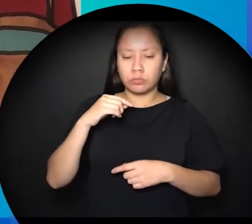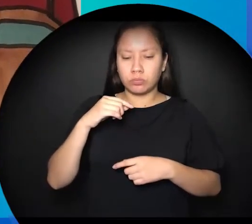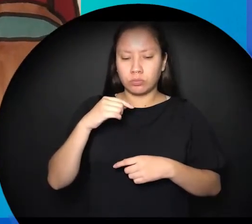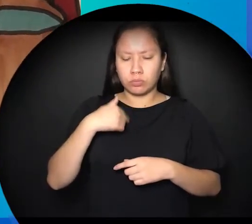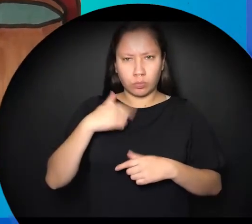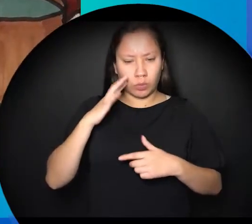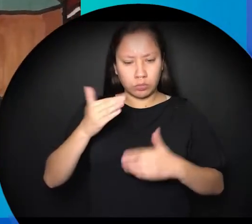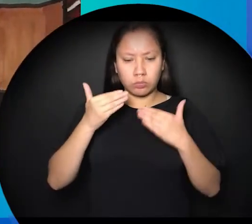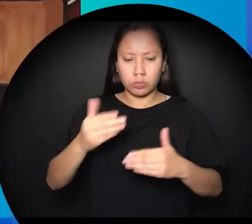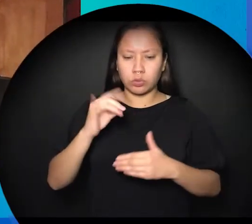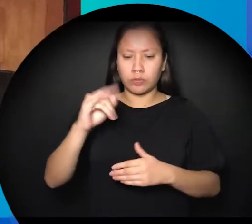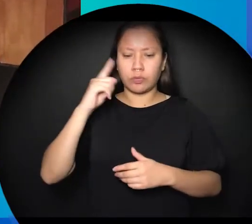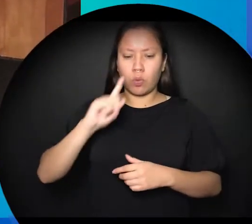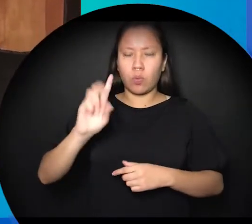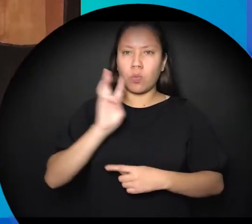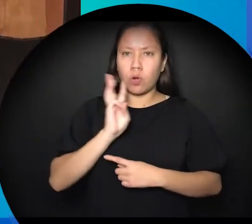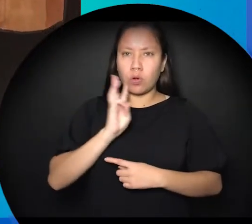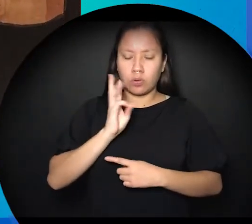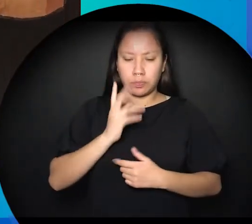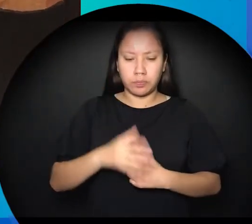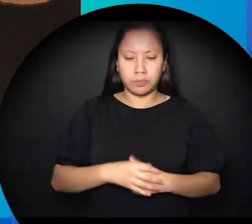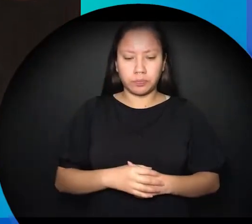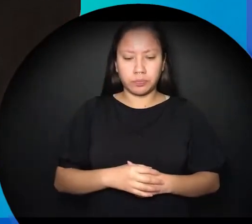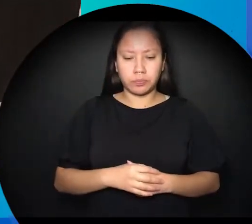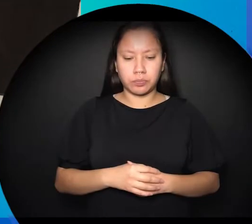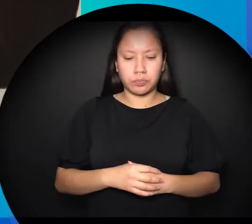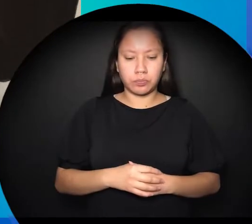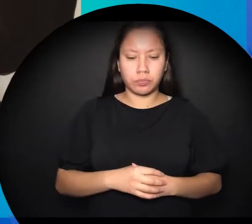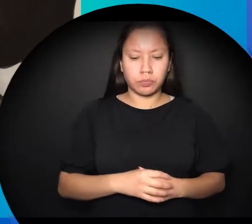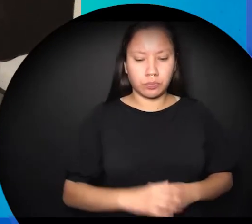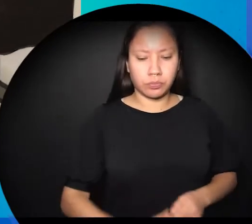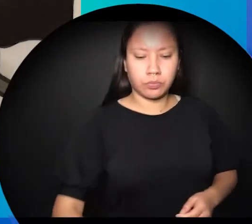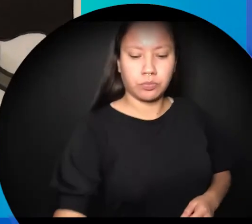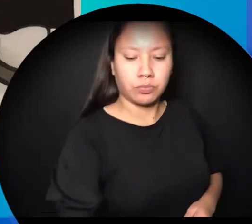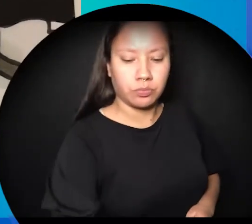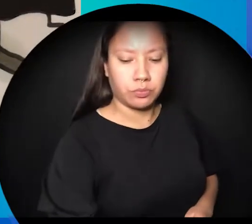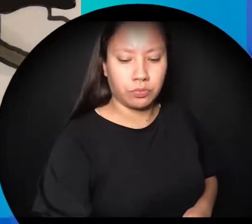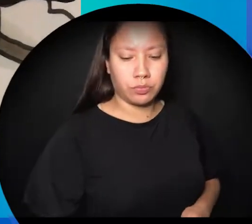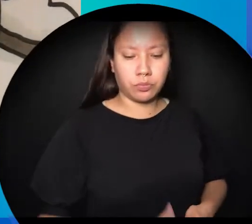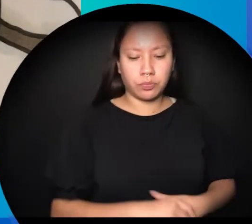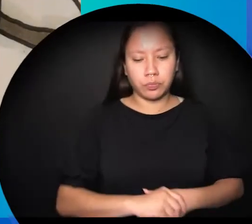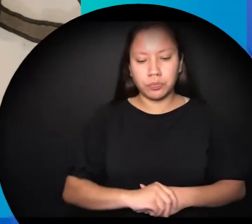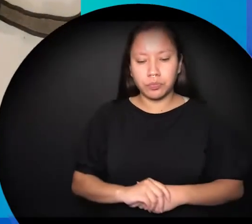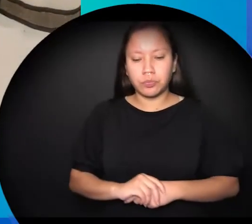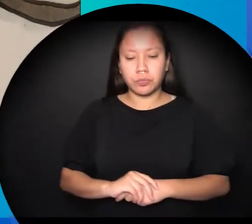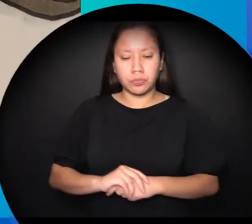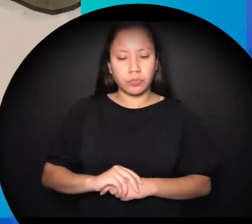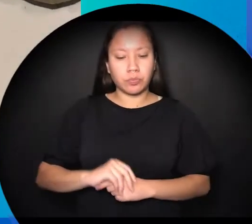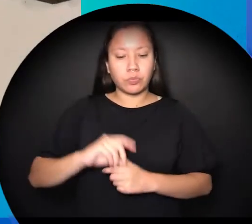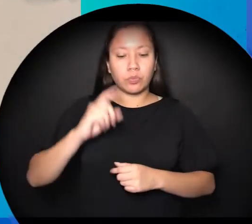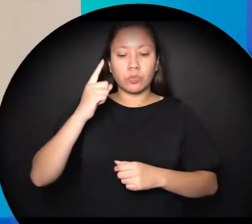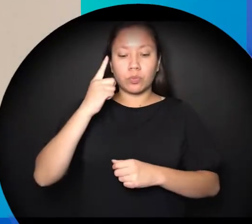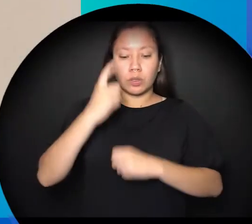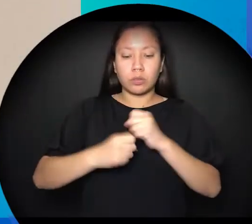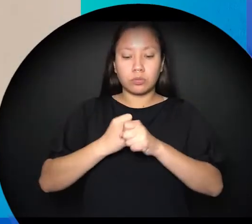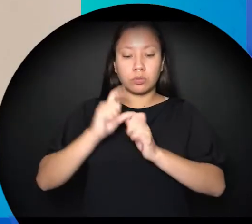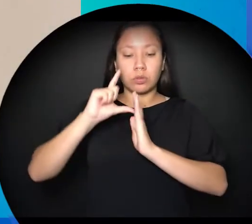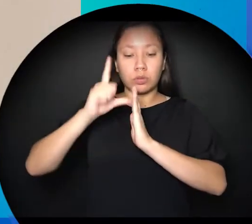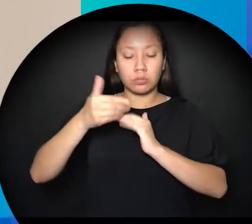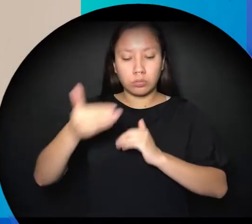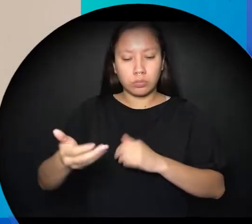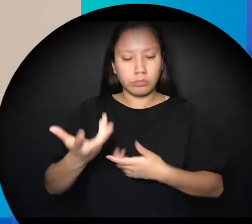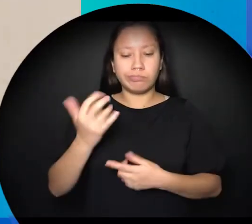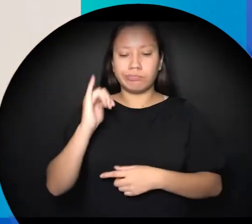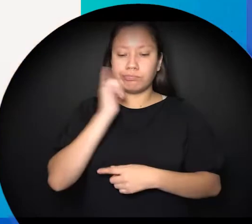Nukomis and the mother earth water walkers put tobacco on the frozen Nipi singing their thanks respect and love